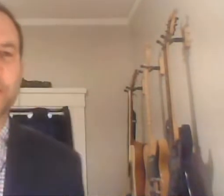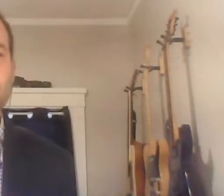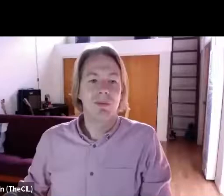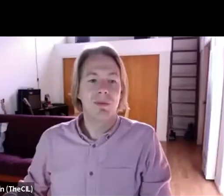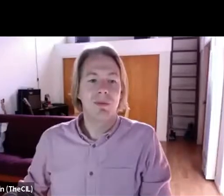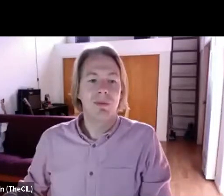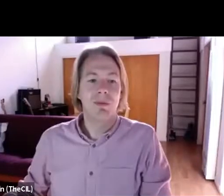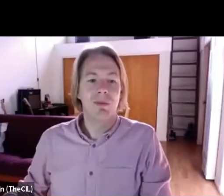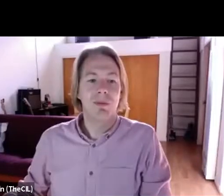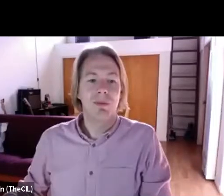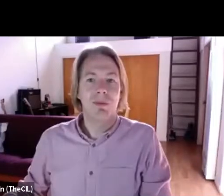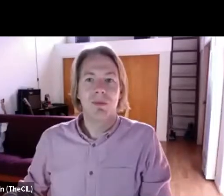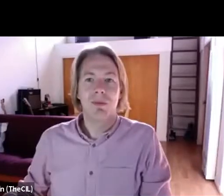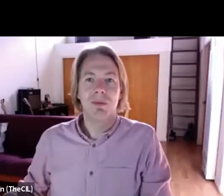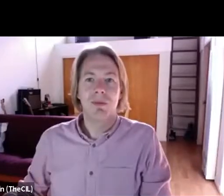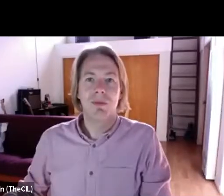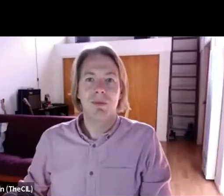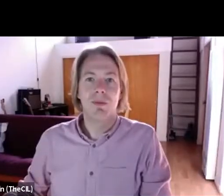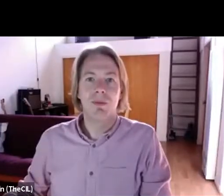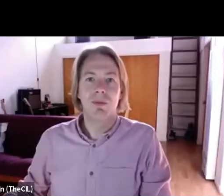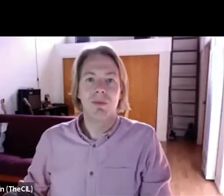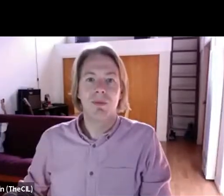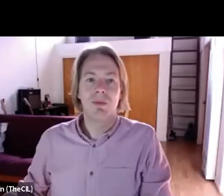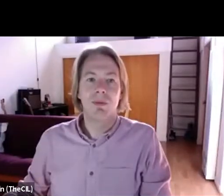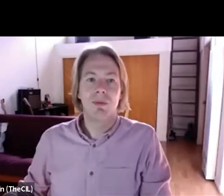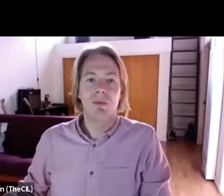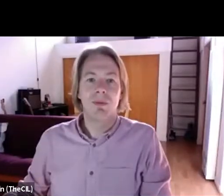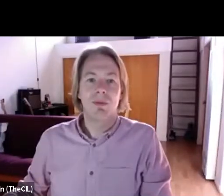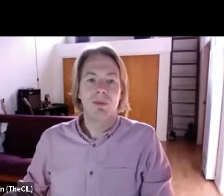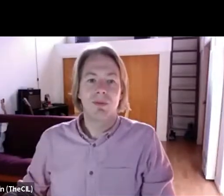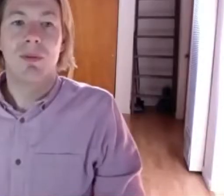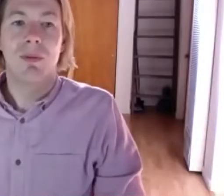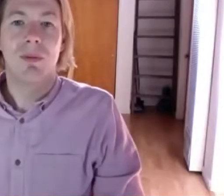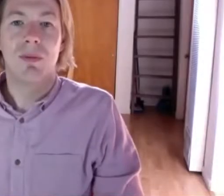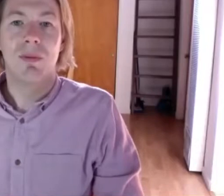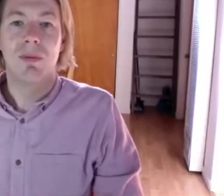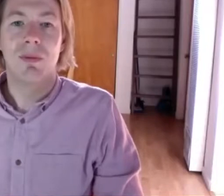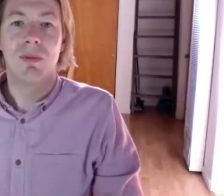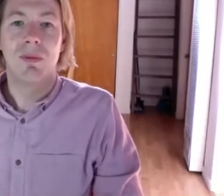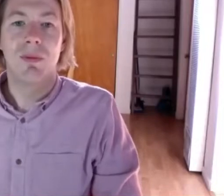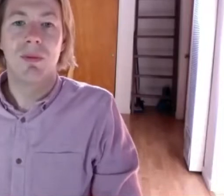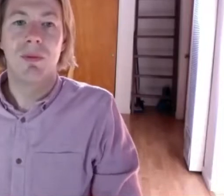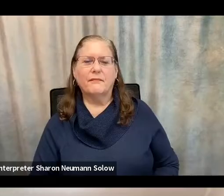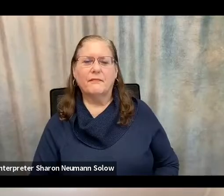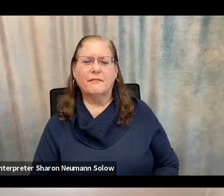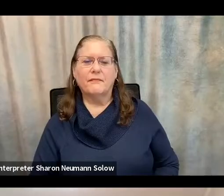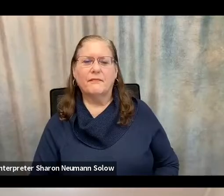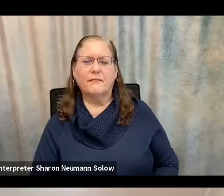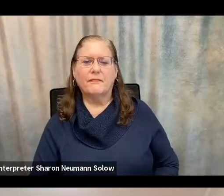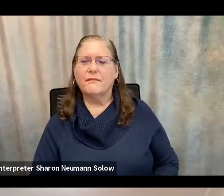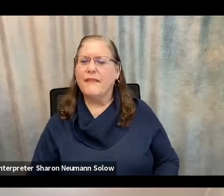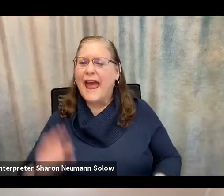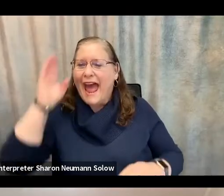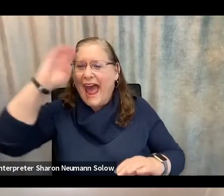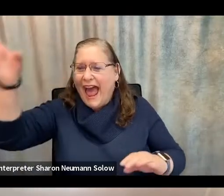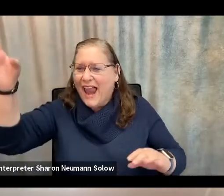Nick Thank you so much, Camden. Really appreciate it. I'll give a moment here to get our presentation up. And as we're doing